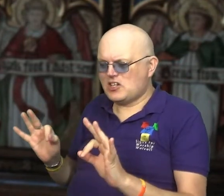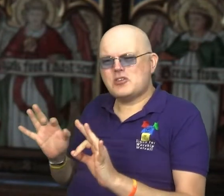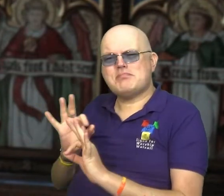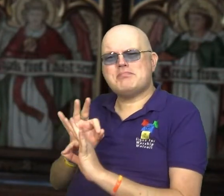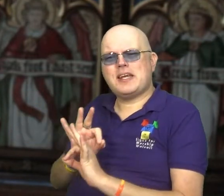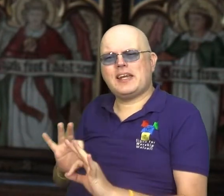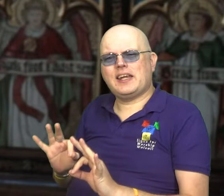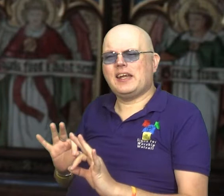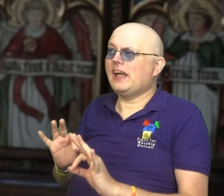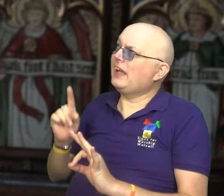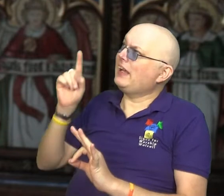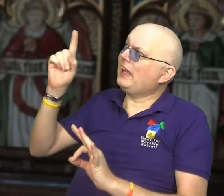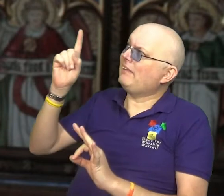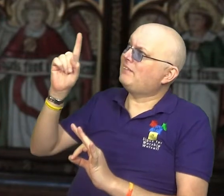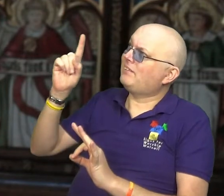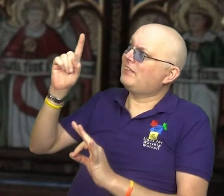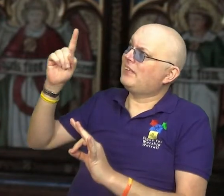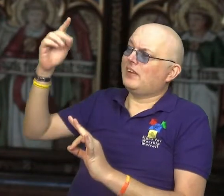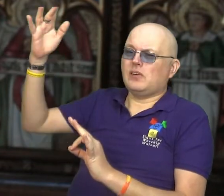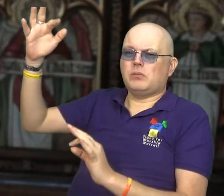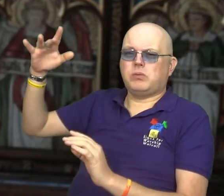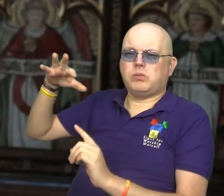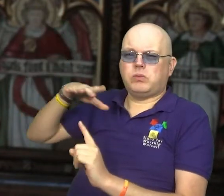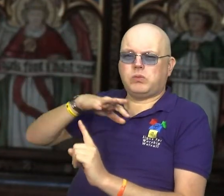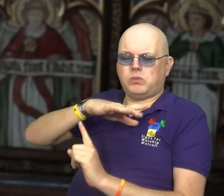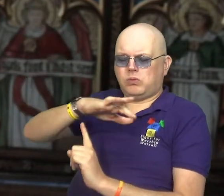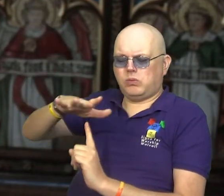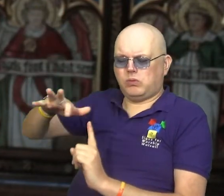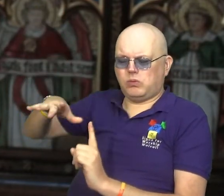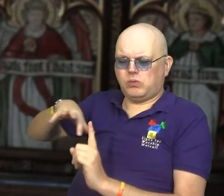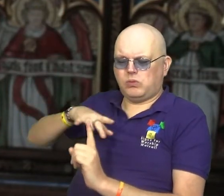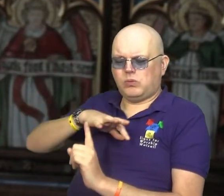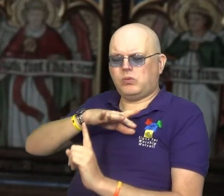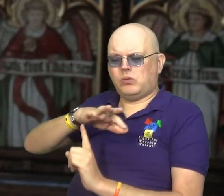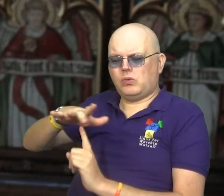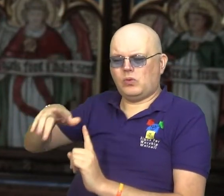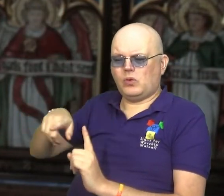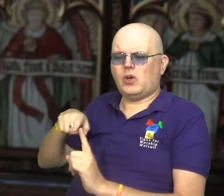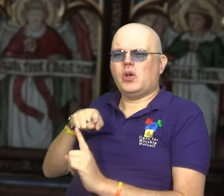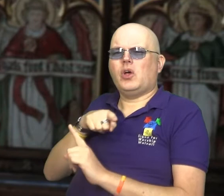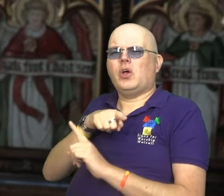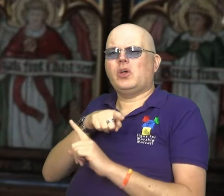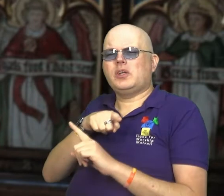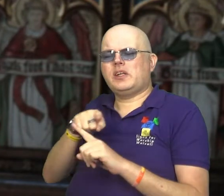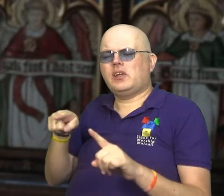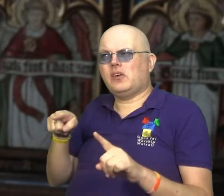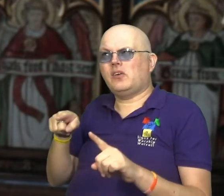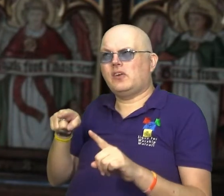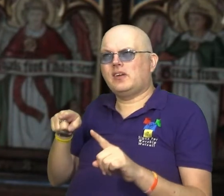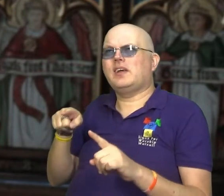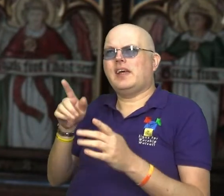giving him space to come into your life that you really